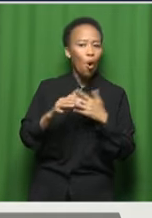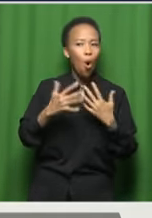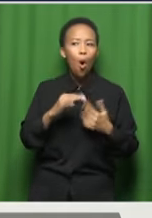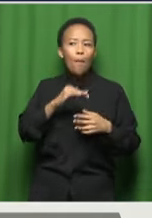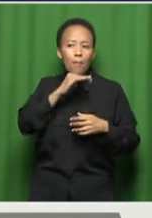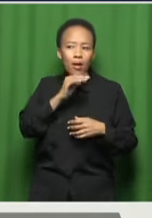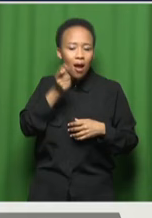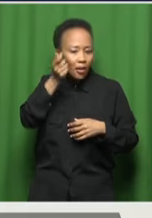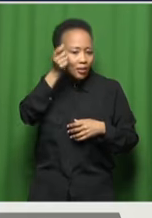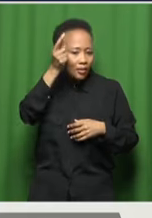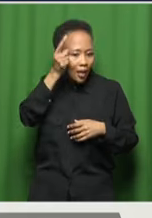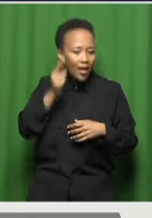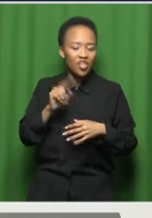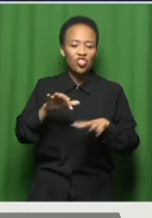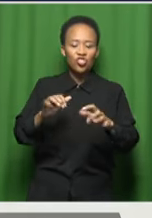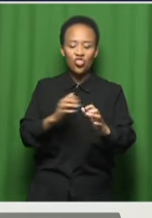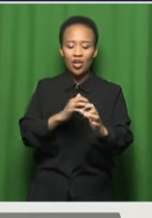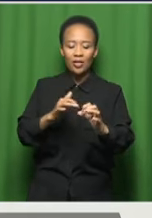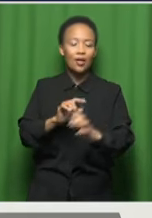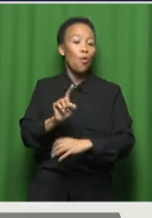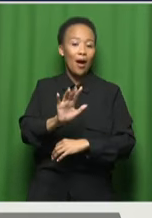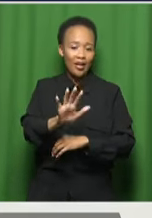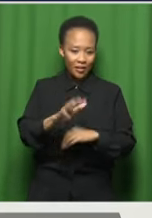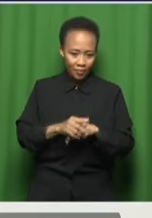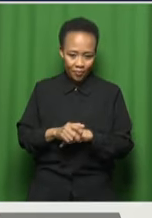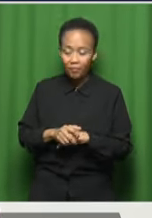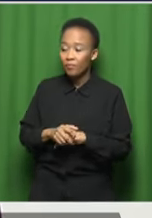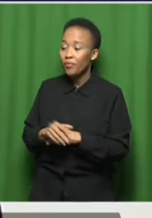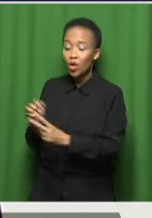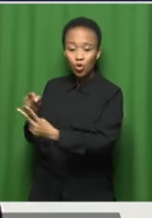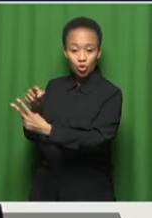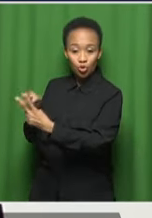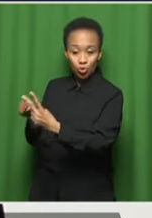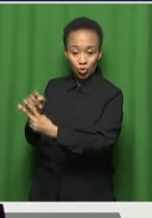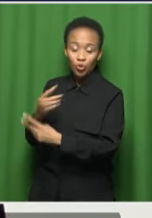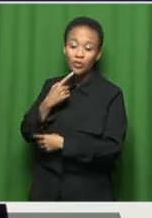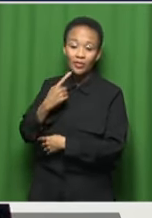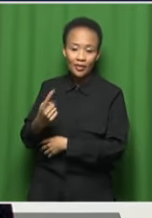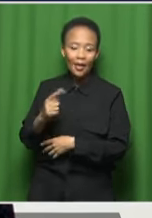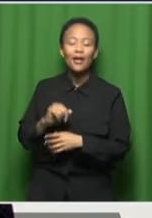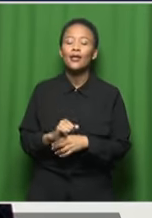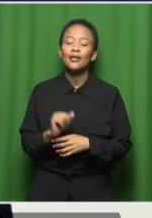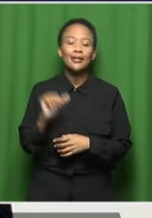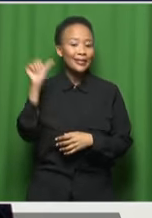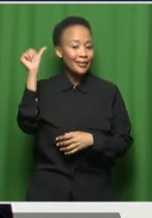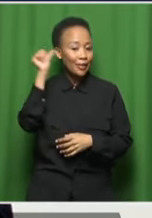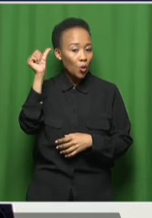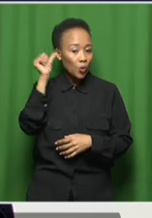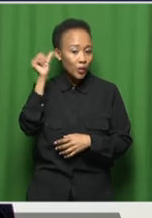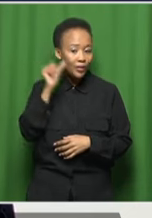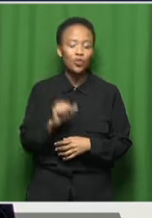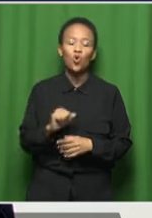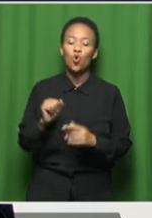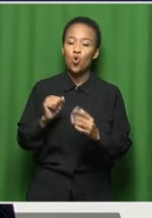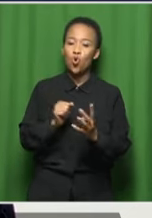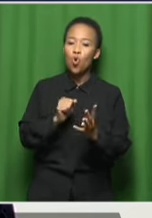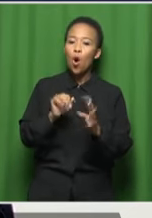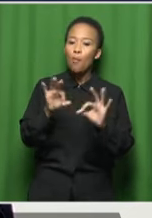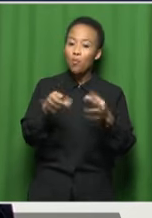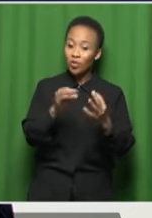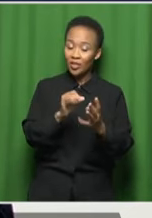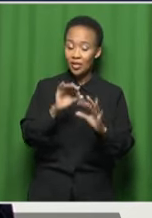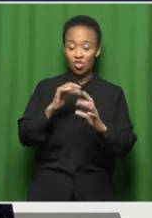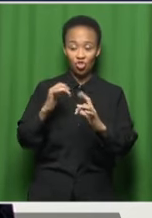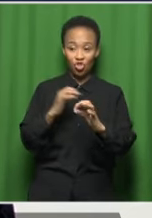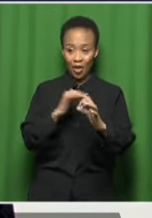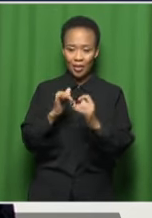you know, they've both mentioned, um, this, um, sound or genre, right, is deeply rooted in history, right, in terms of where we come